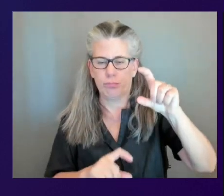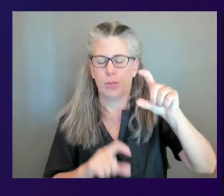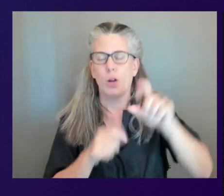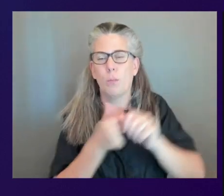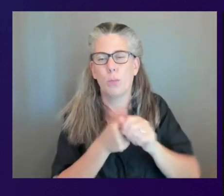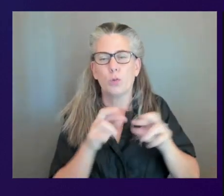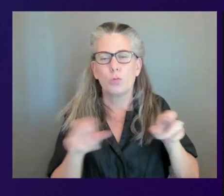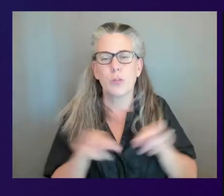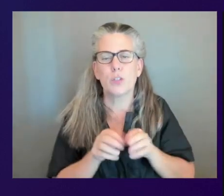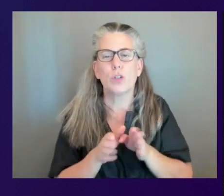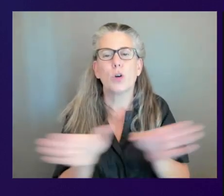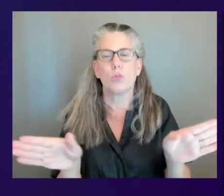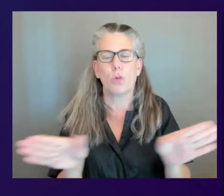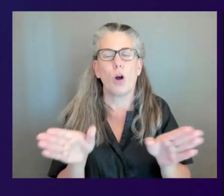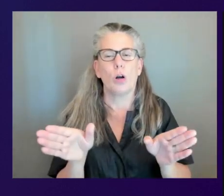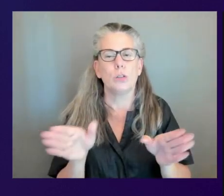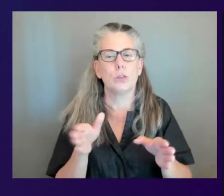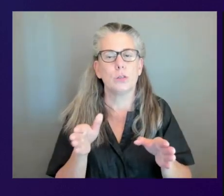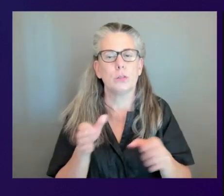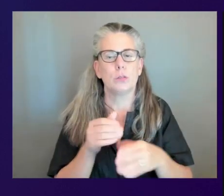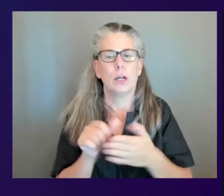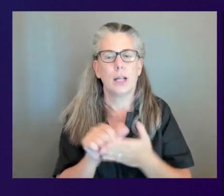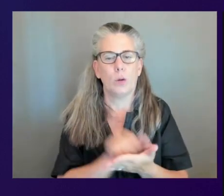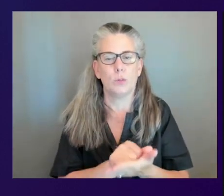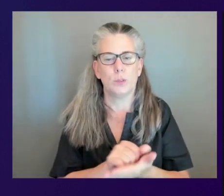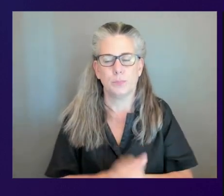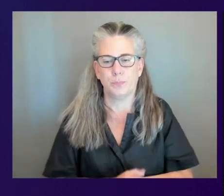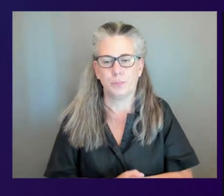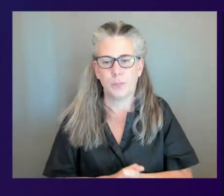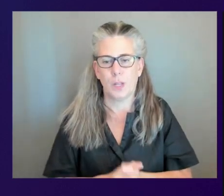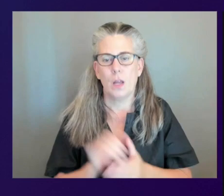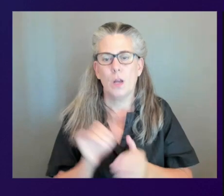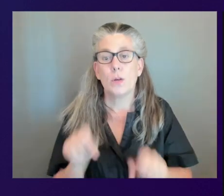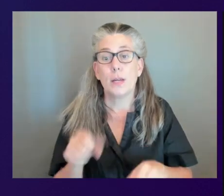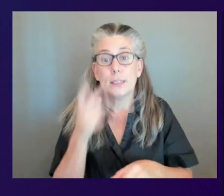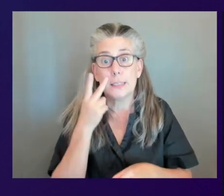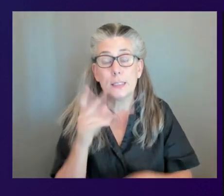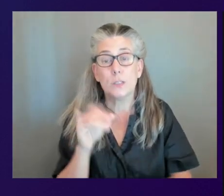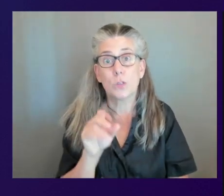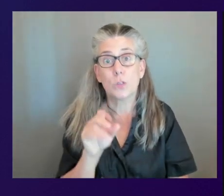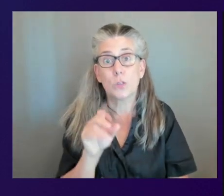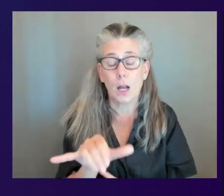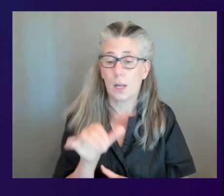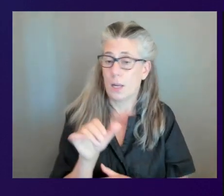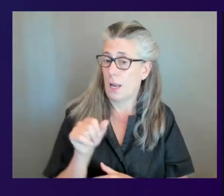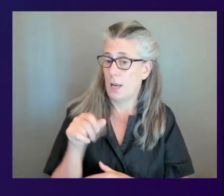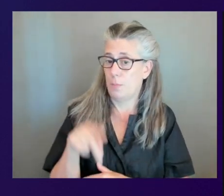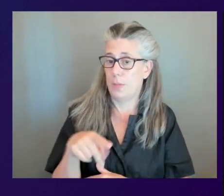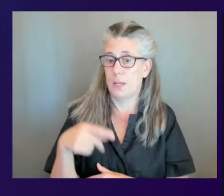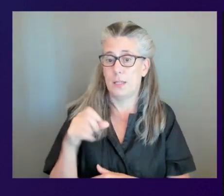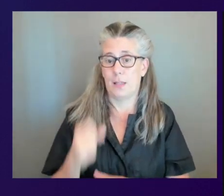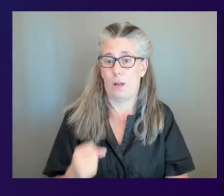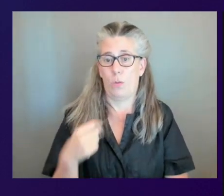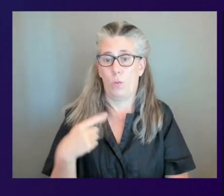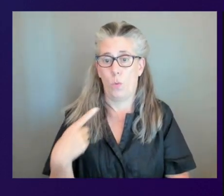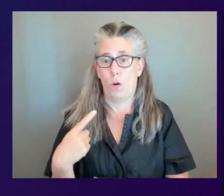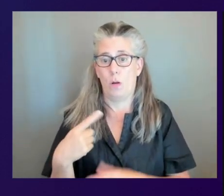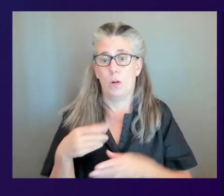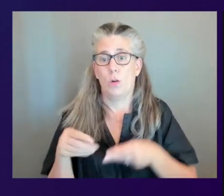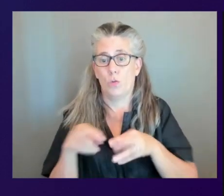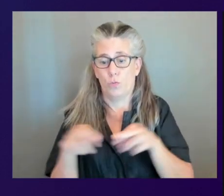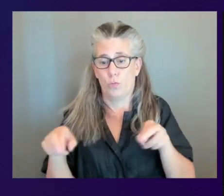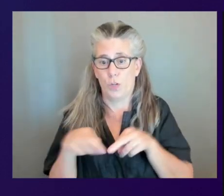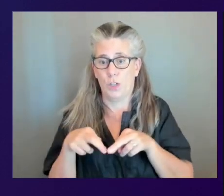if i just highlight one here so we could see in july in our ap south one region we spent almost thirty six hundred dollars on